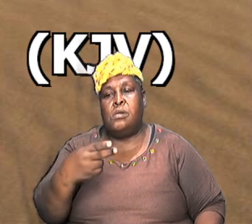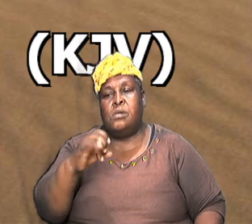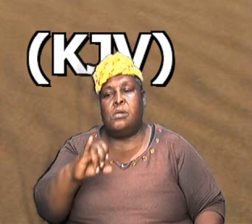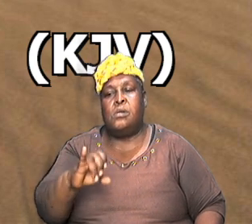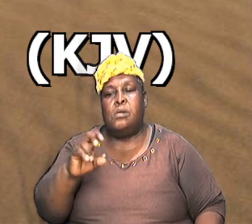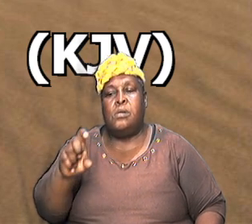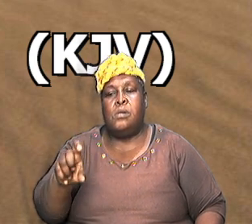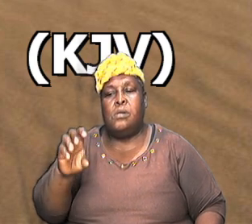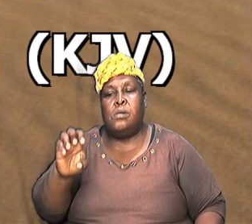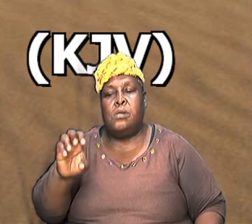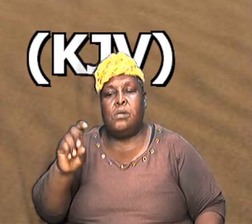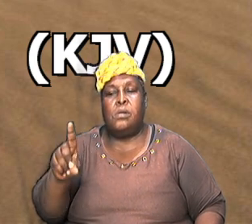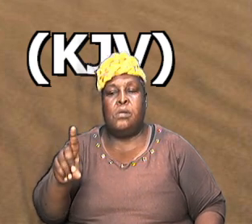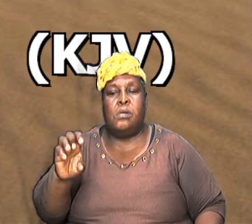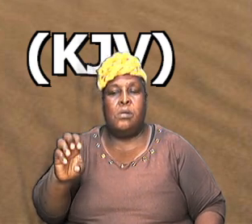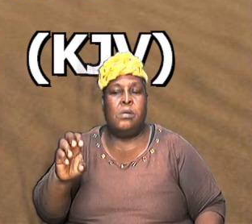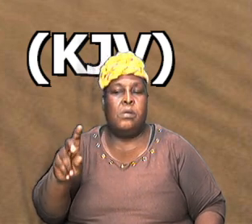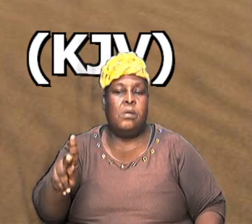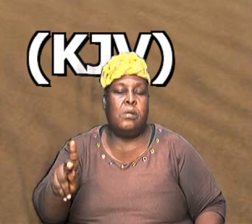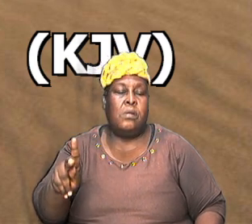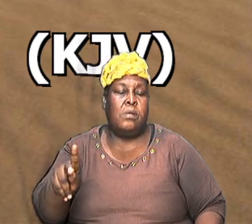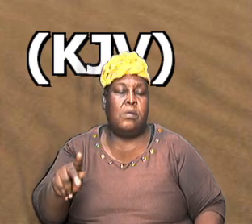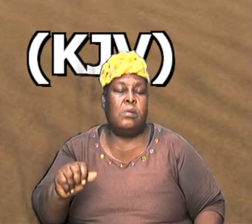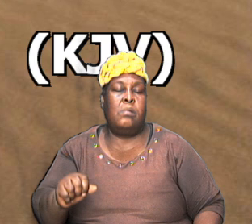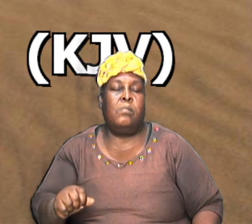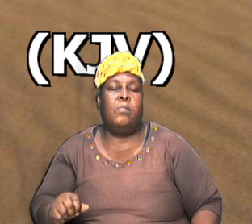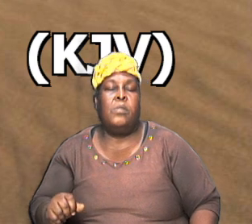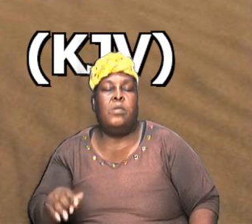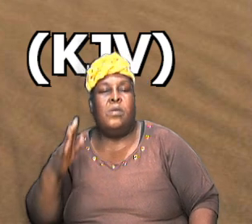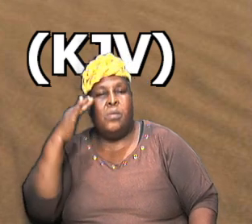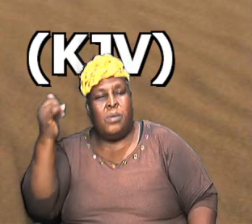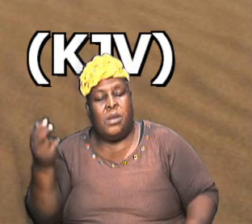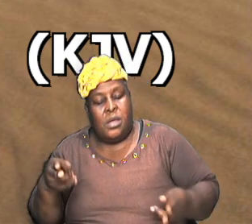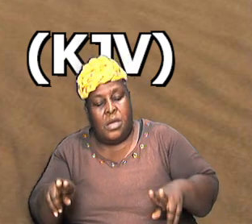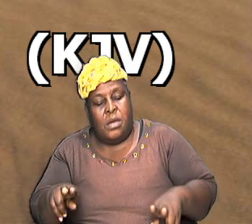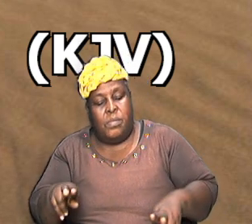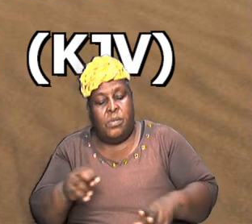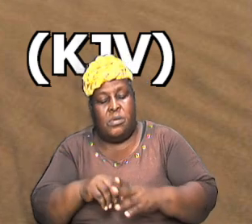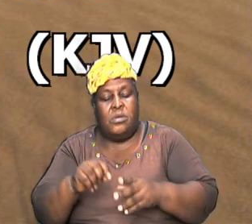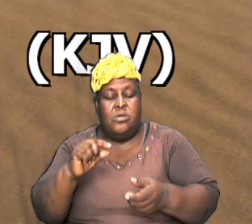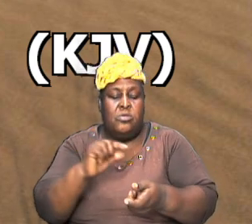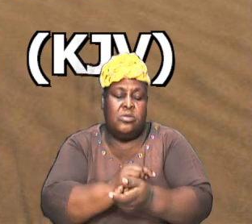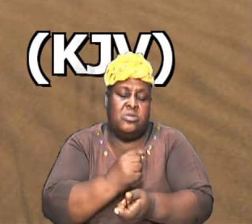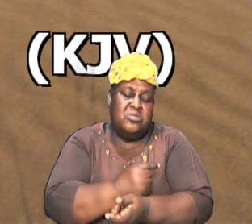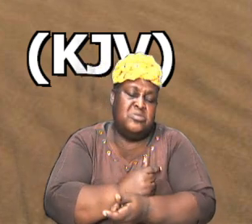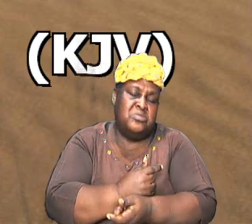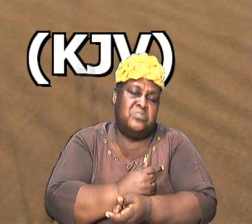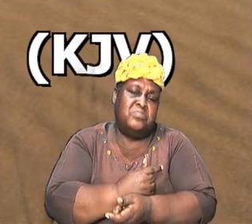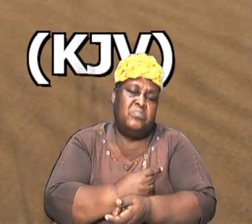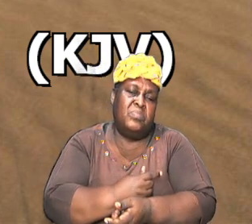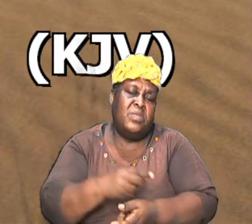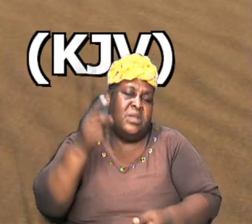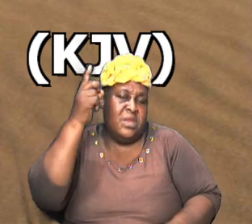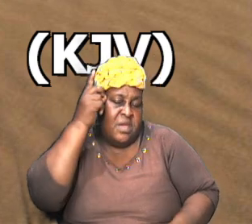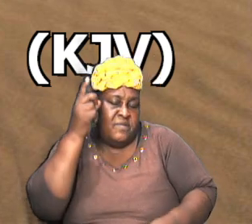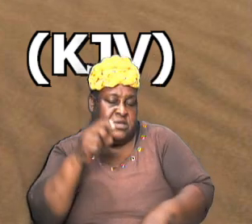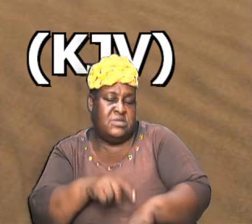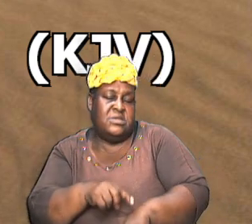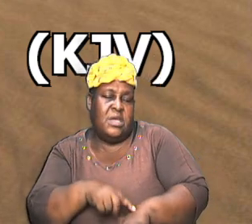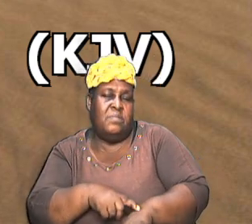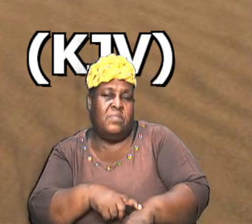in Genesis but then why this is happening in Genesis here down the line in David's time